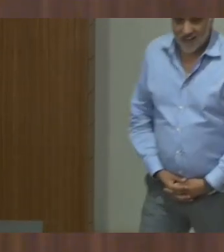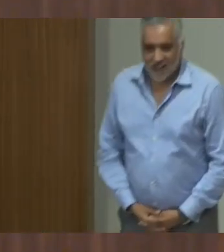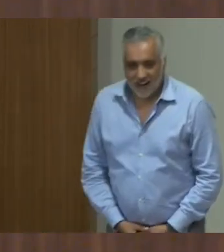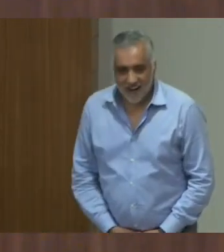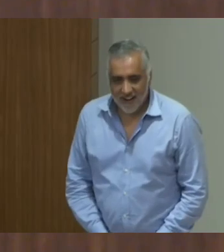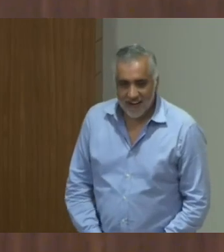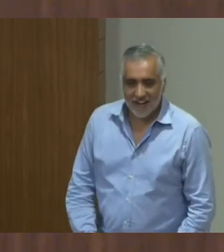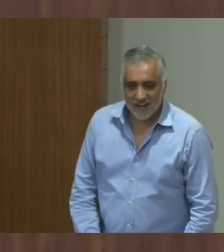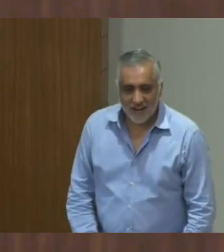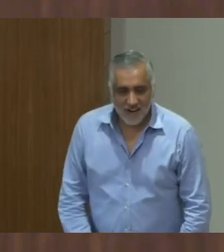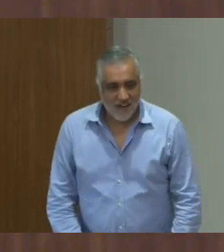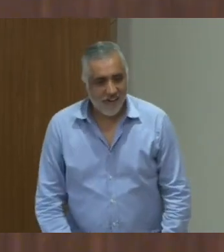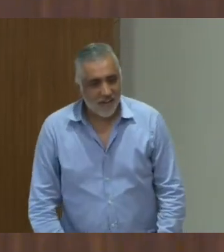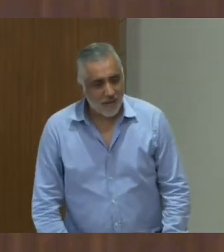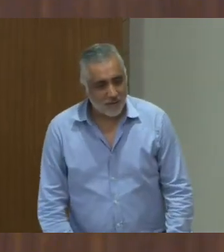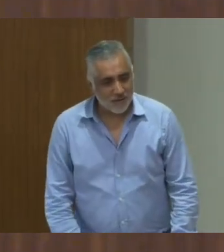feel free to stop me.